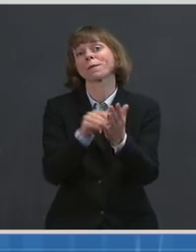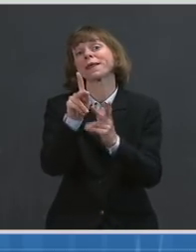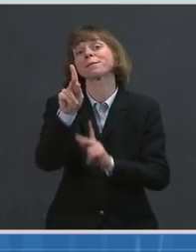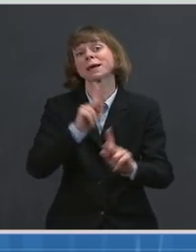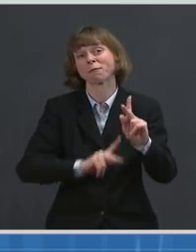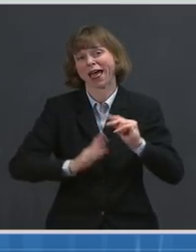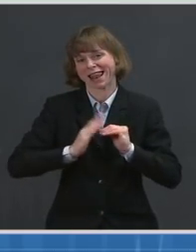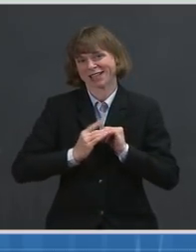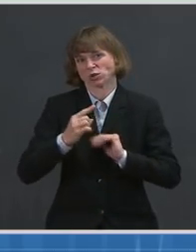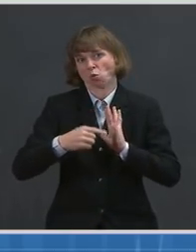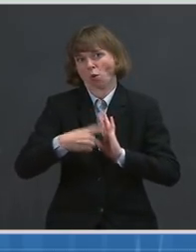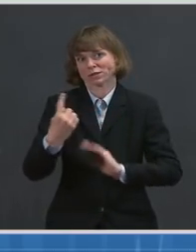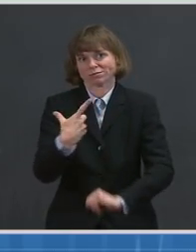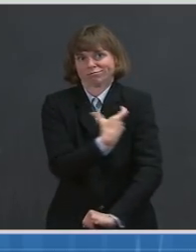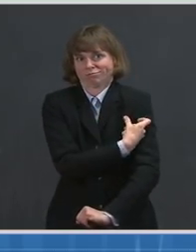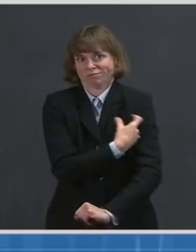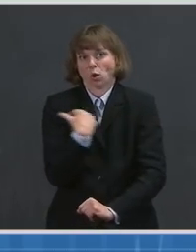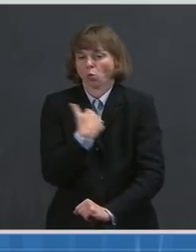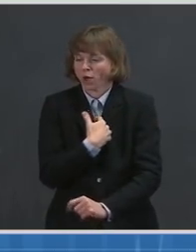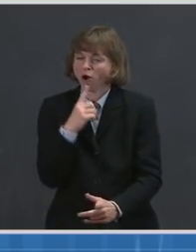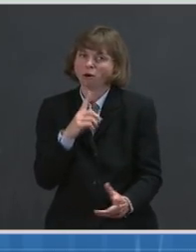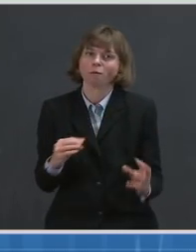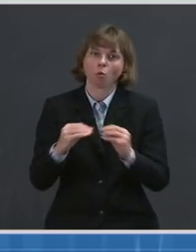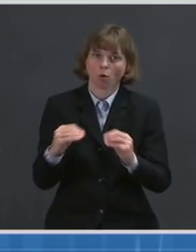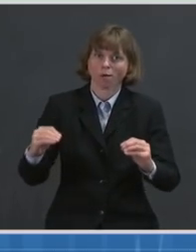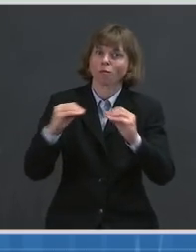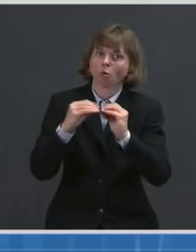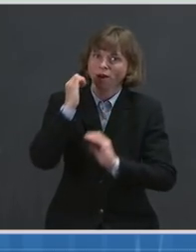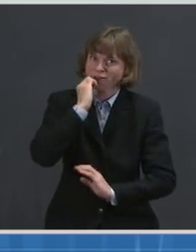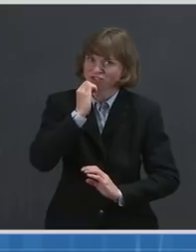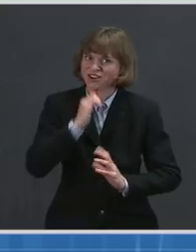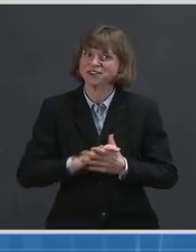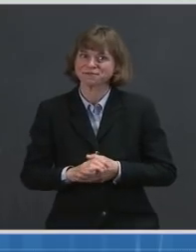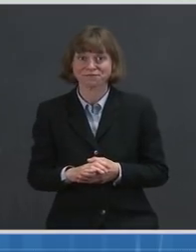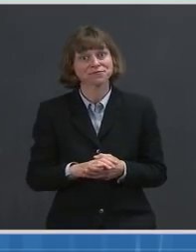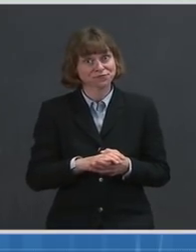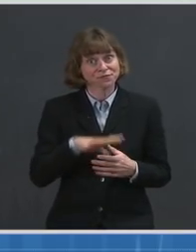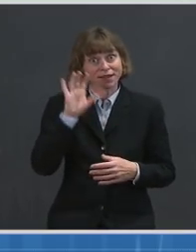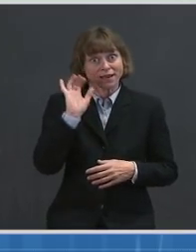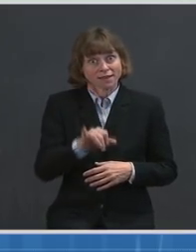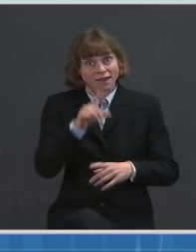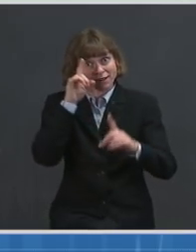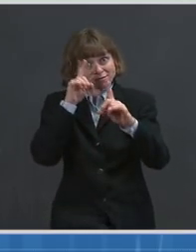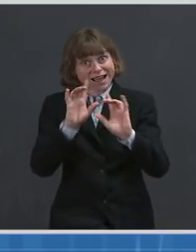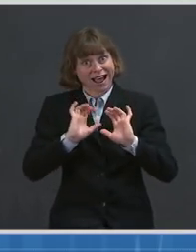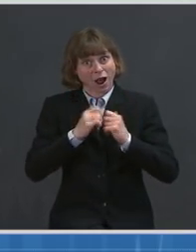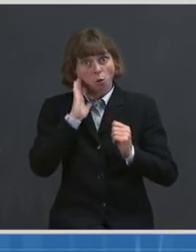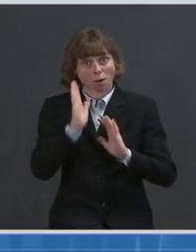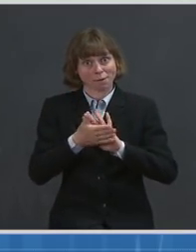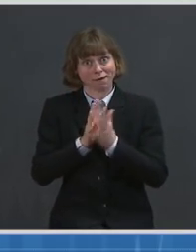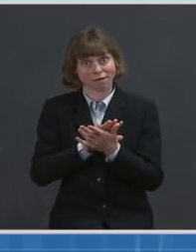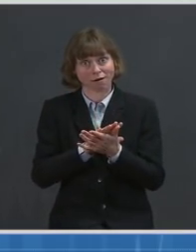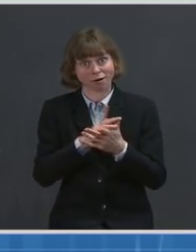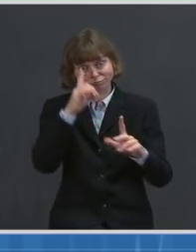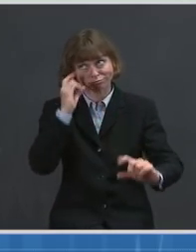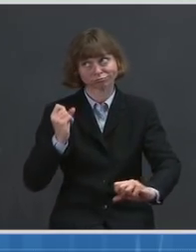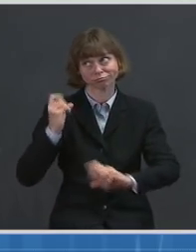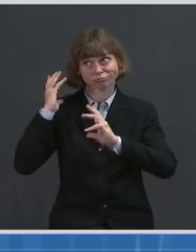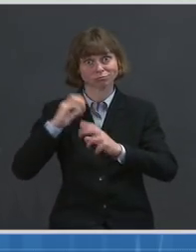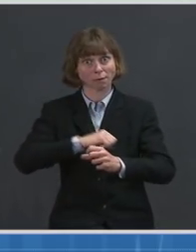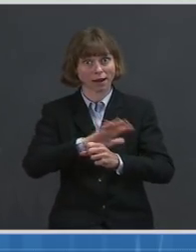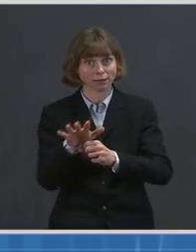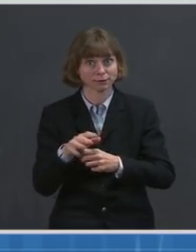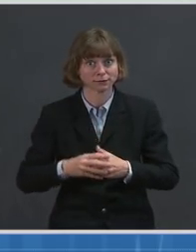vaccinating millions more each day. This is our path out of the pandemic. As you heard last night from the President,